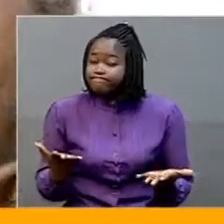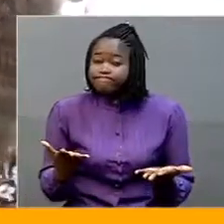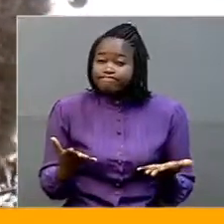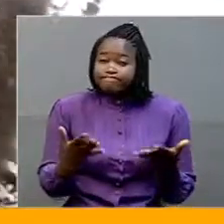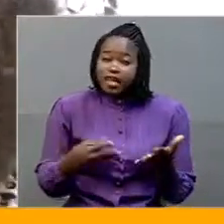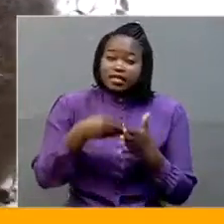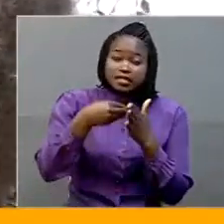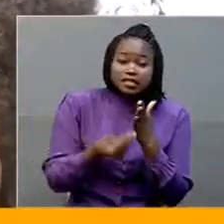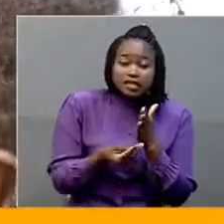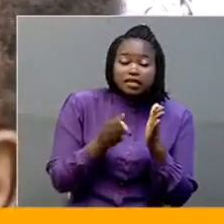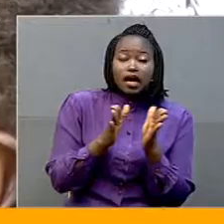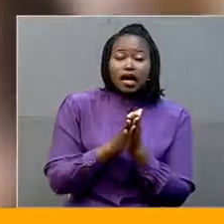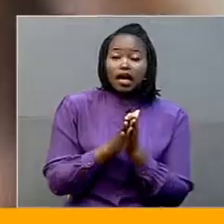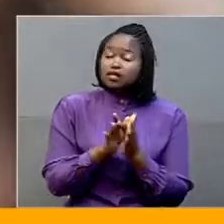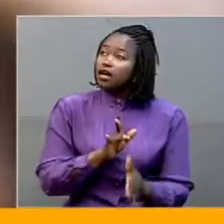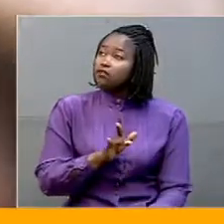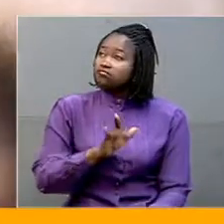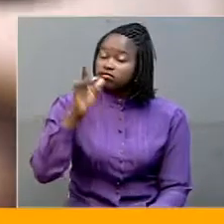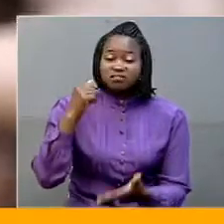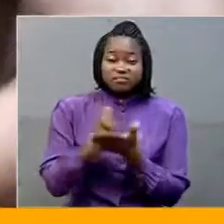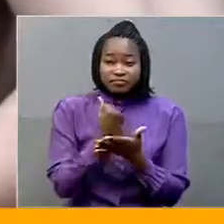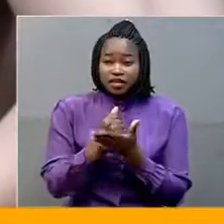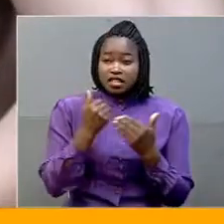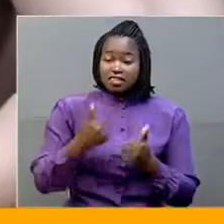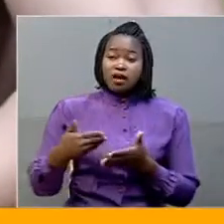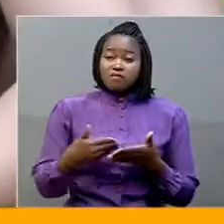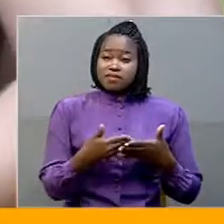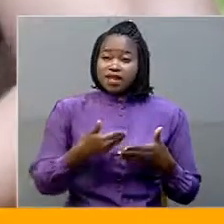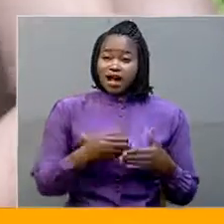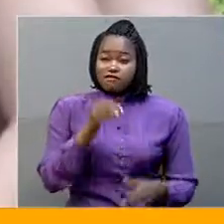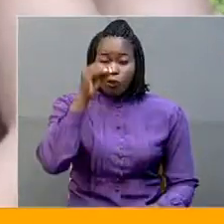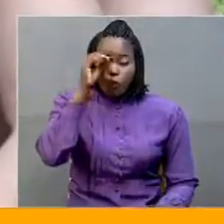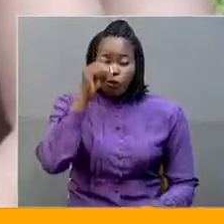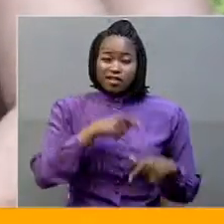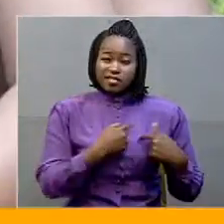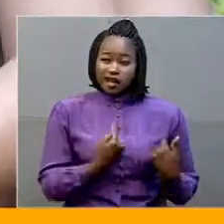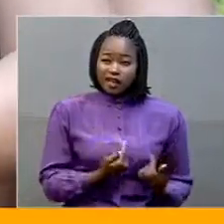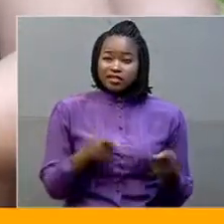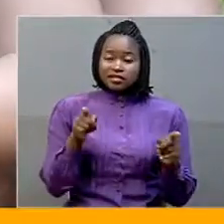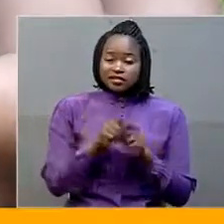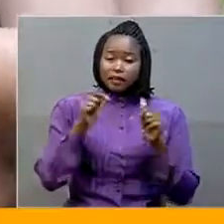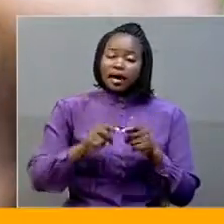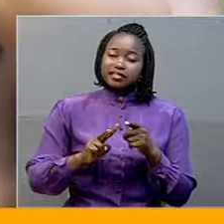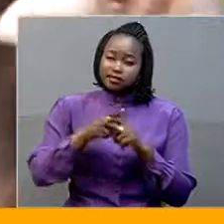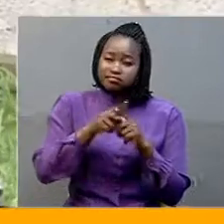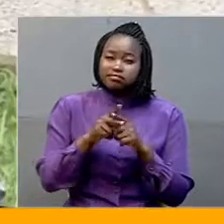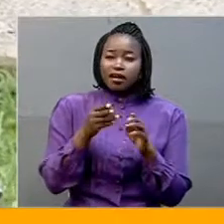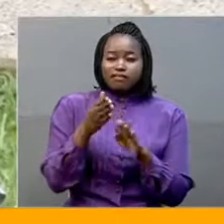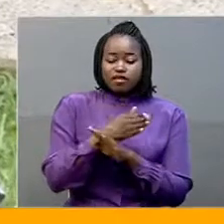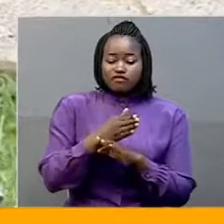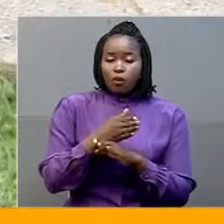11-month-old Peter Ejura has a hole in his heart which has to be repaired before the end of this year.